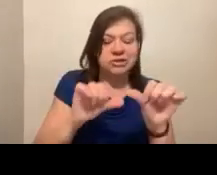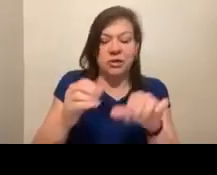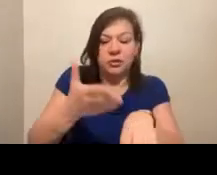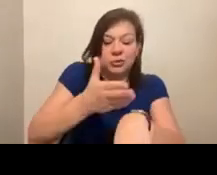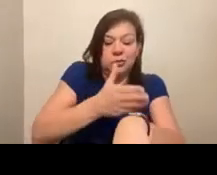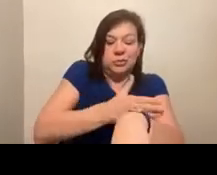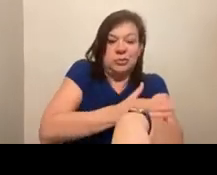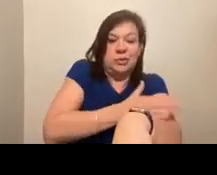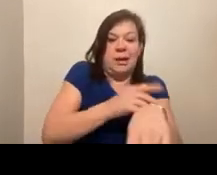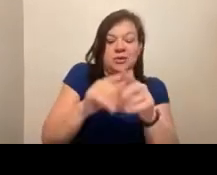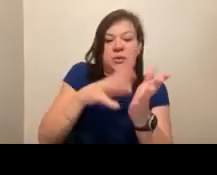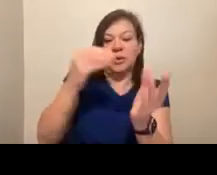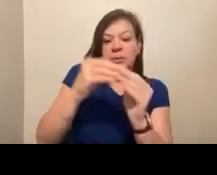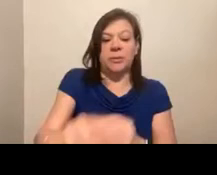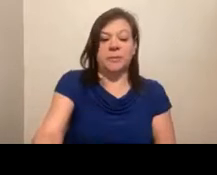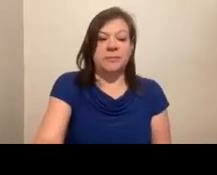as we learn more.